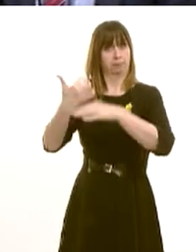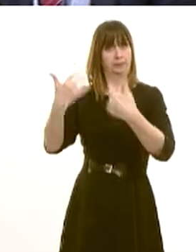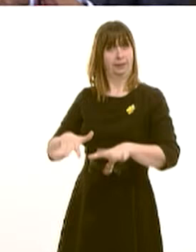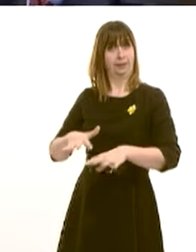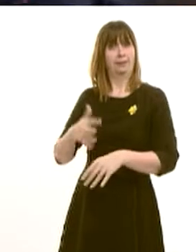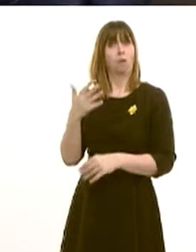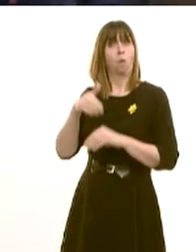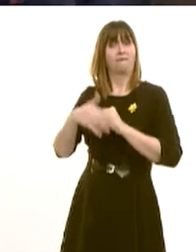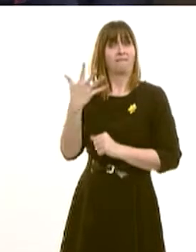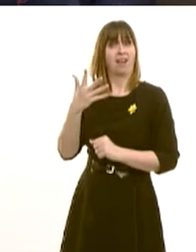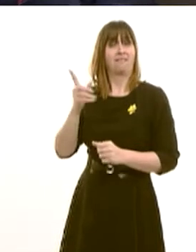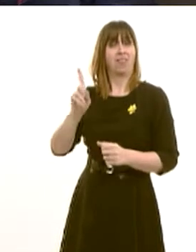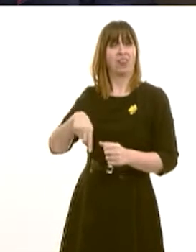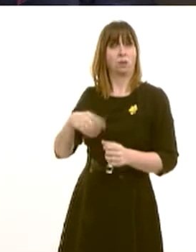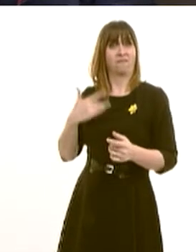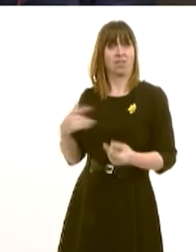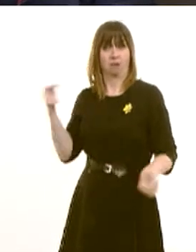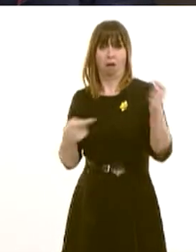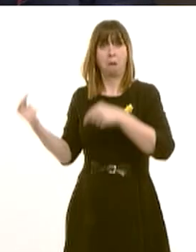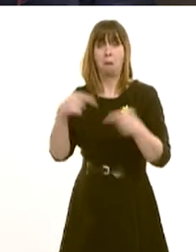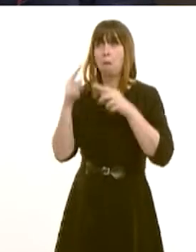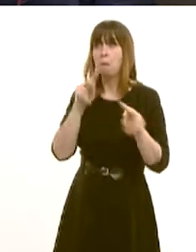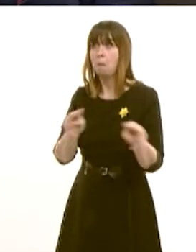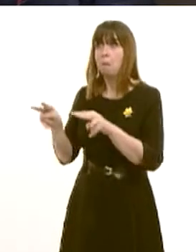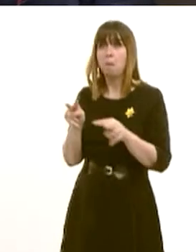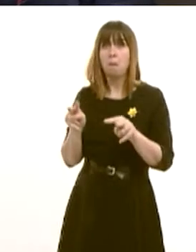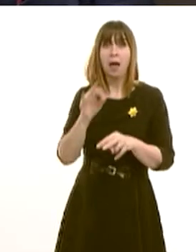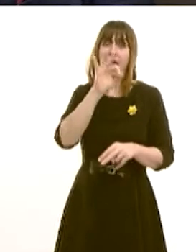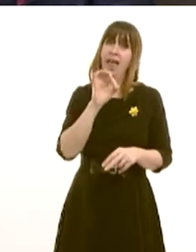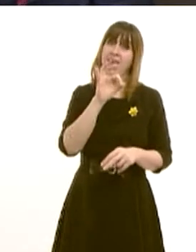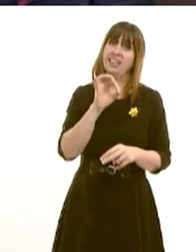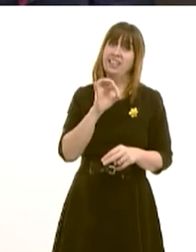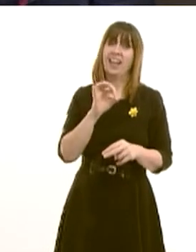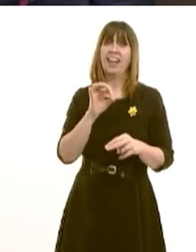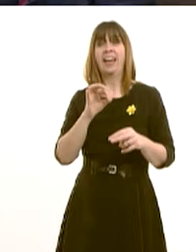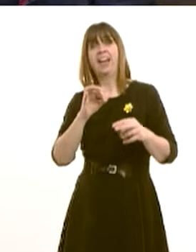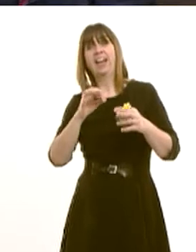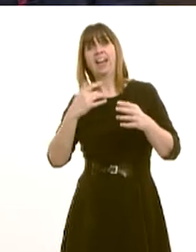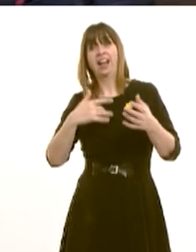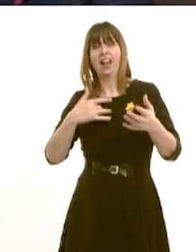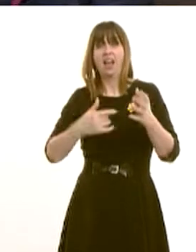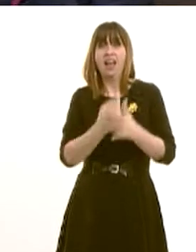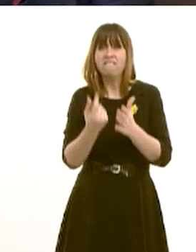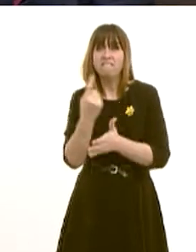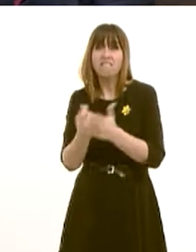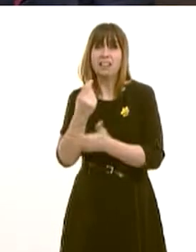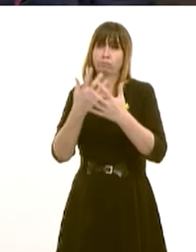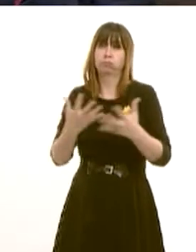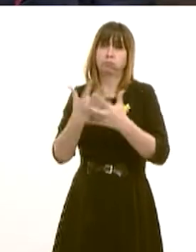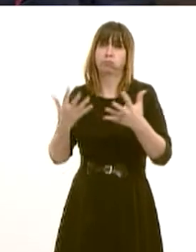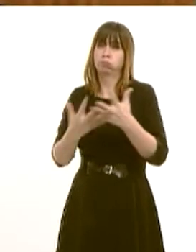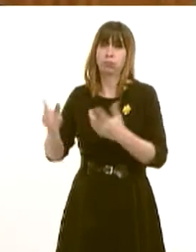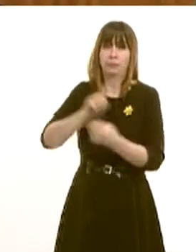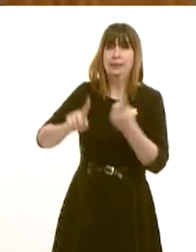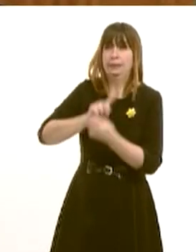more than 5,000 visitors. It's facilitated more than 80 life science events and 850 meetings, whilst 81 member organisations have joined